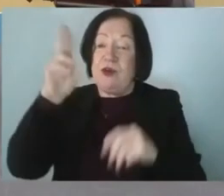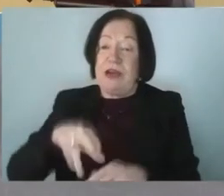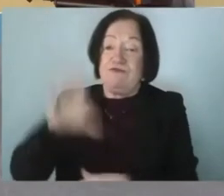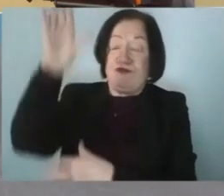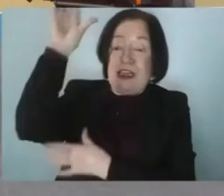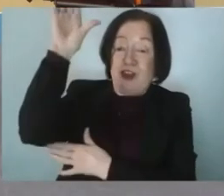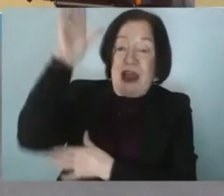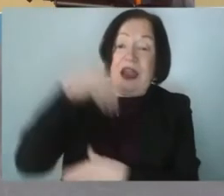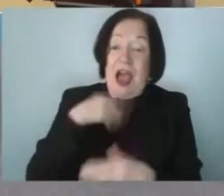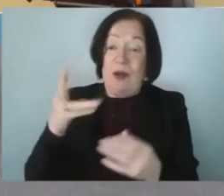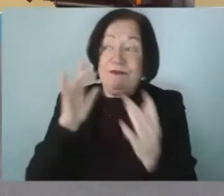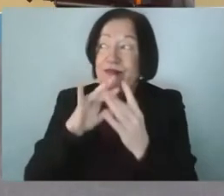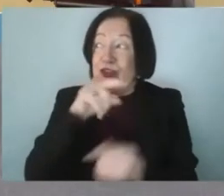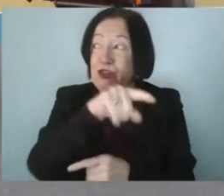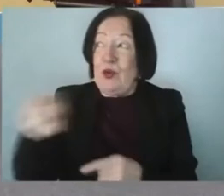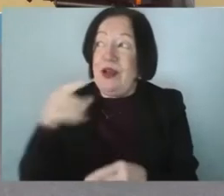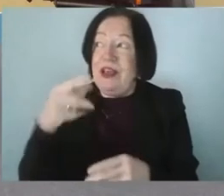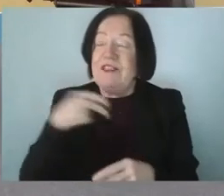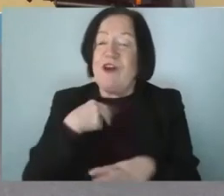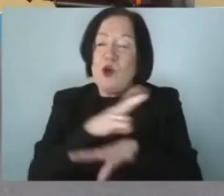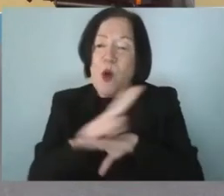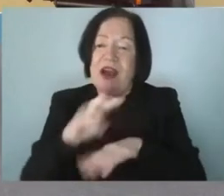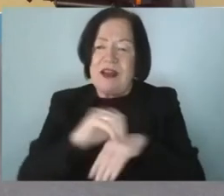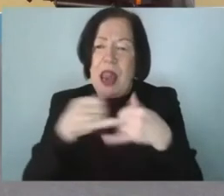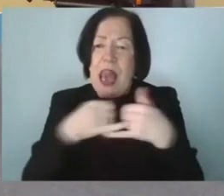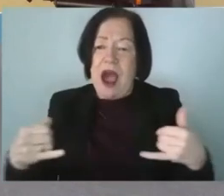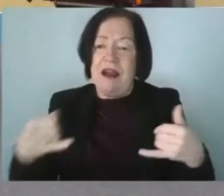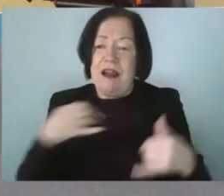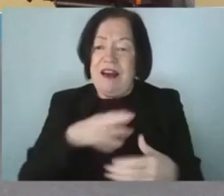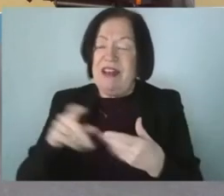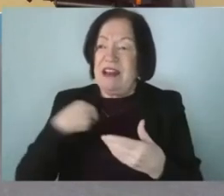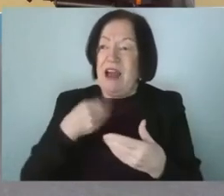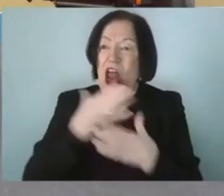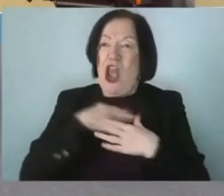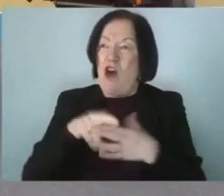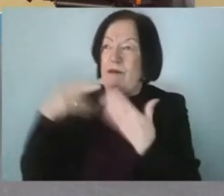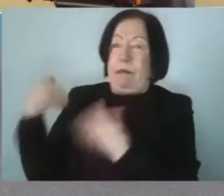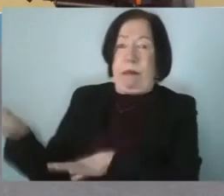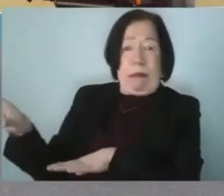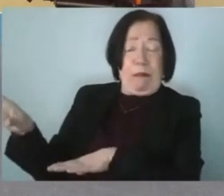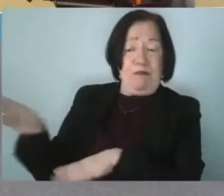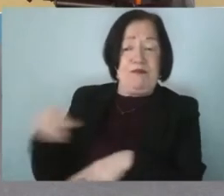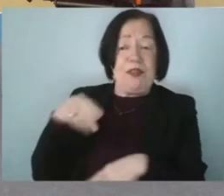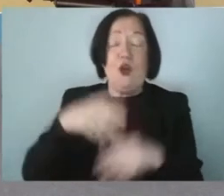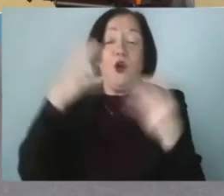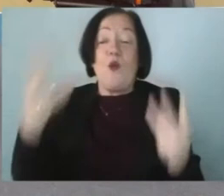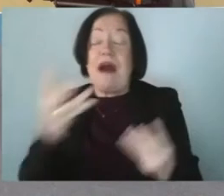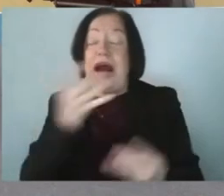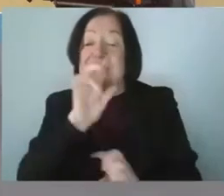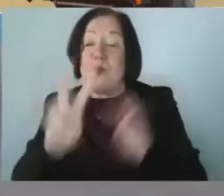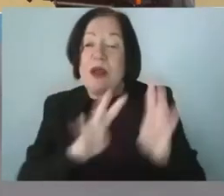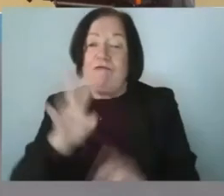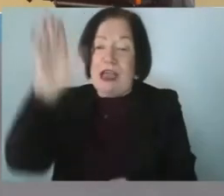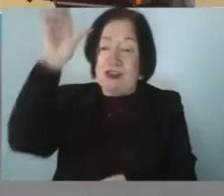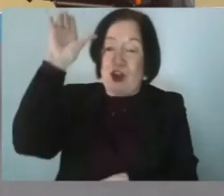microphone will come to you and it's very quiet online i feel like a jilted lover up here uh so if you do want to ask a question raise your hand